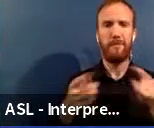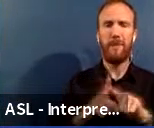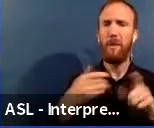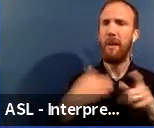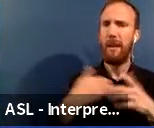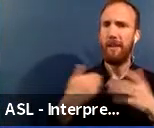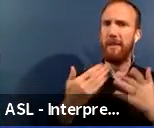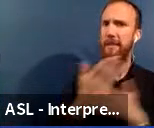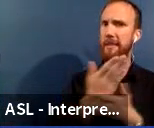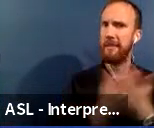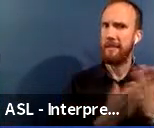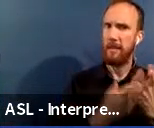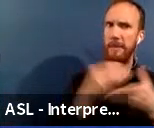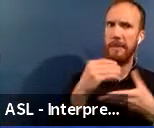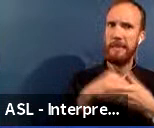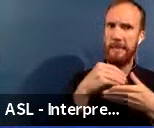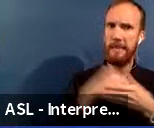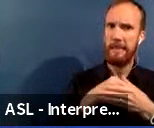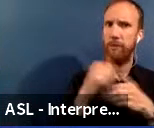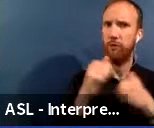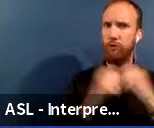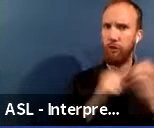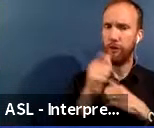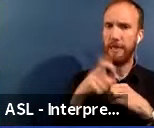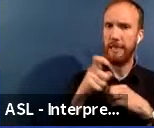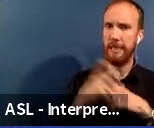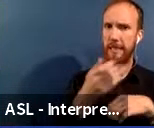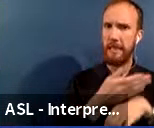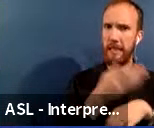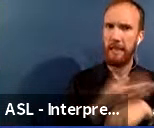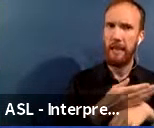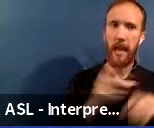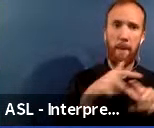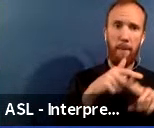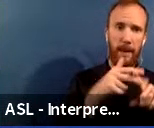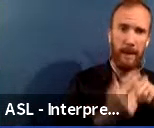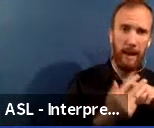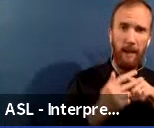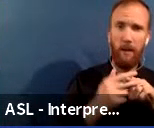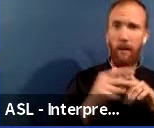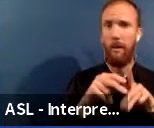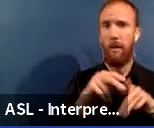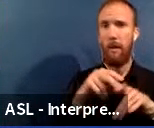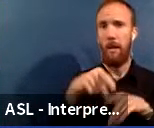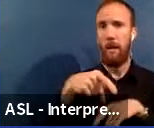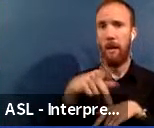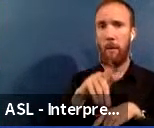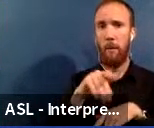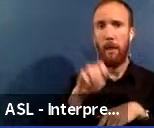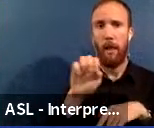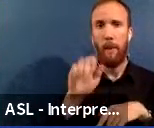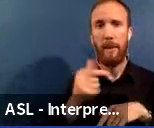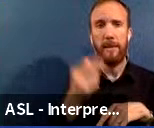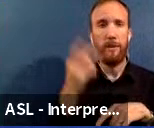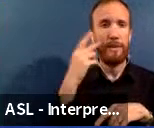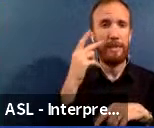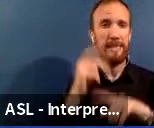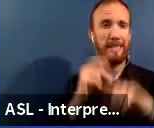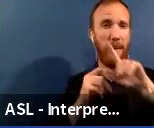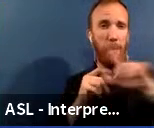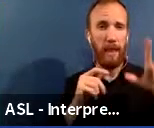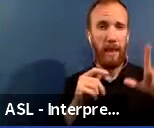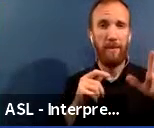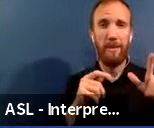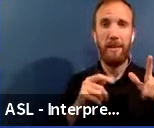upgrades, mechanical systems, plumbing, as you see there on the top left, piping, interior